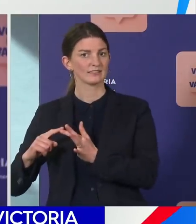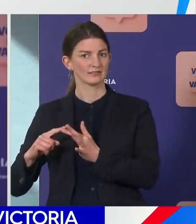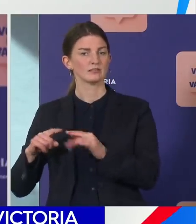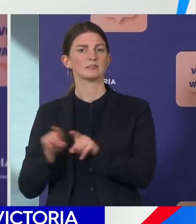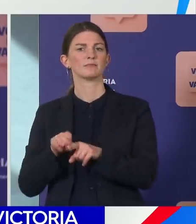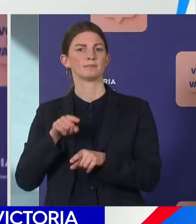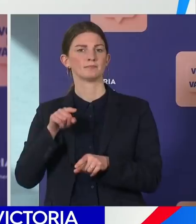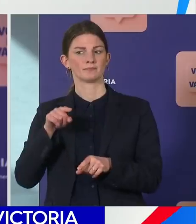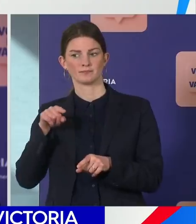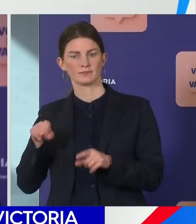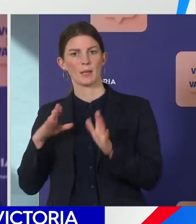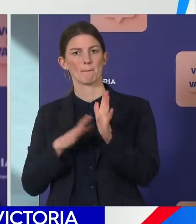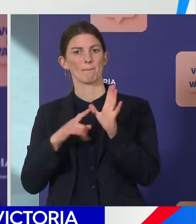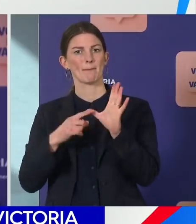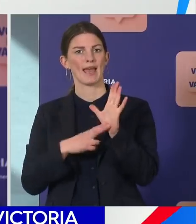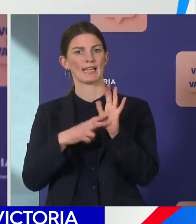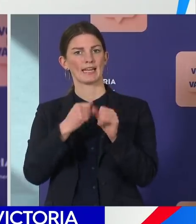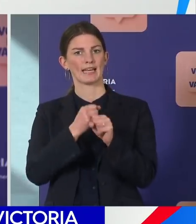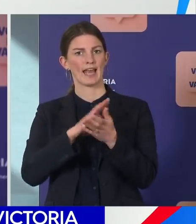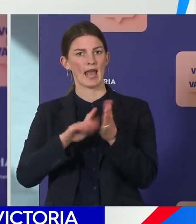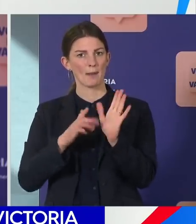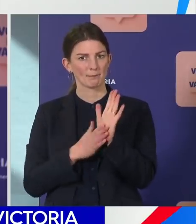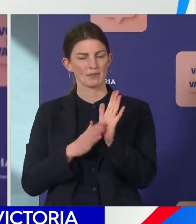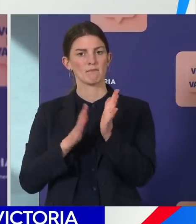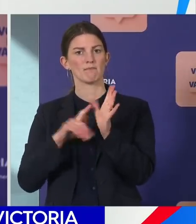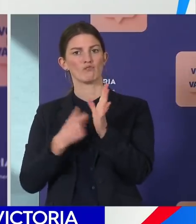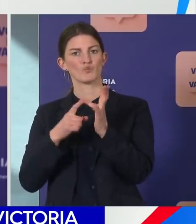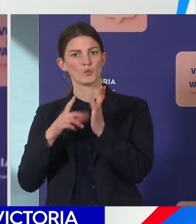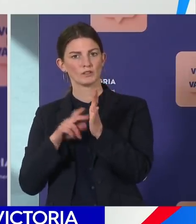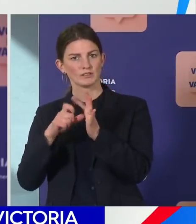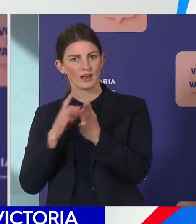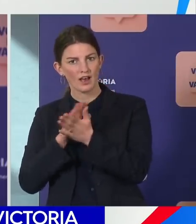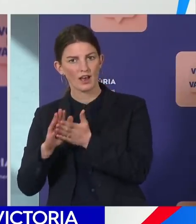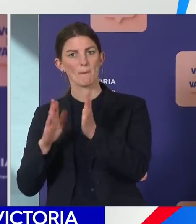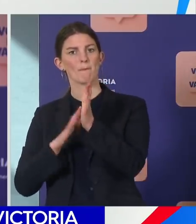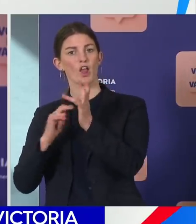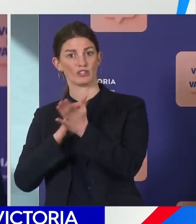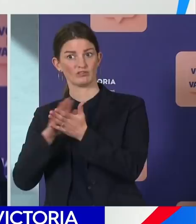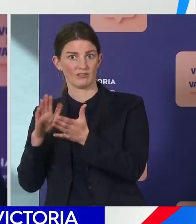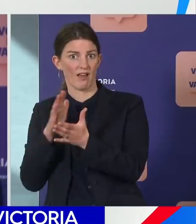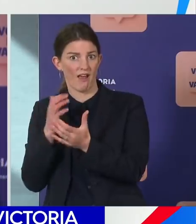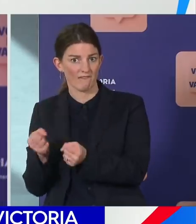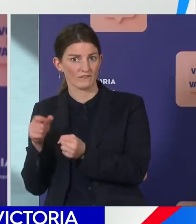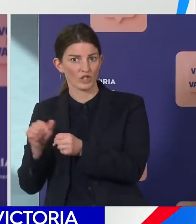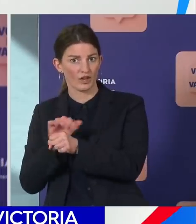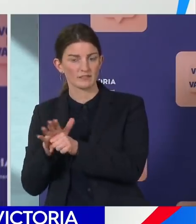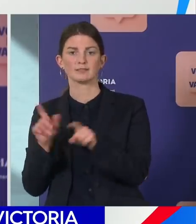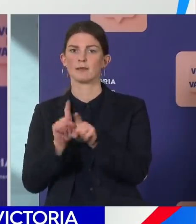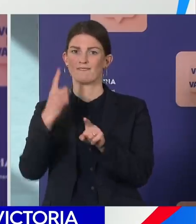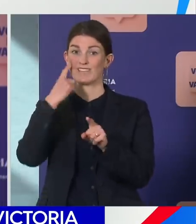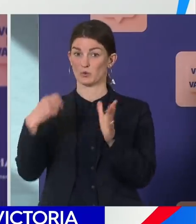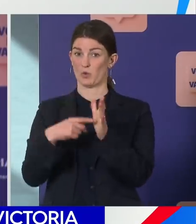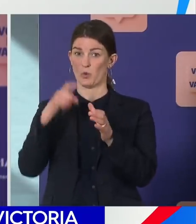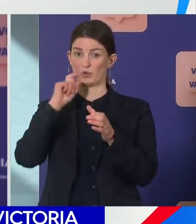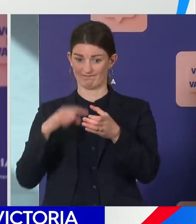areas of Manningham, Maroondah and Monash. And we've also seen positive wastewater detections